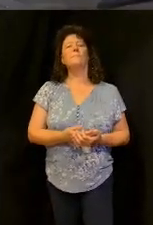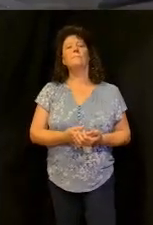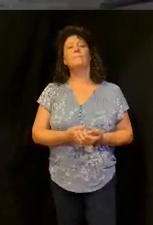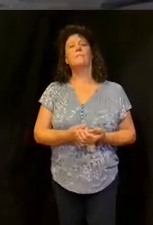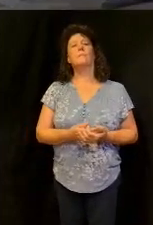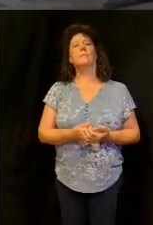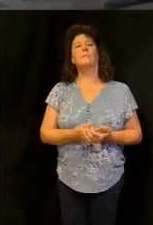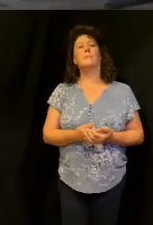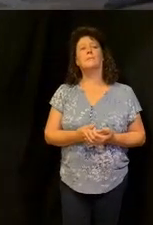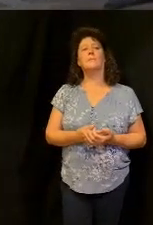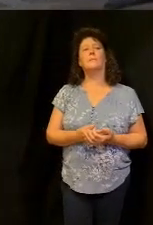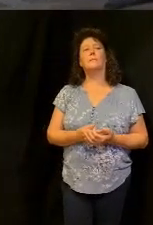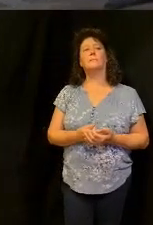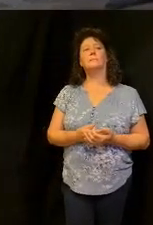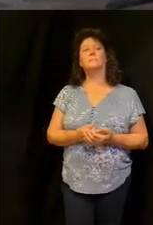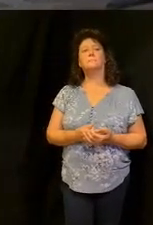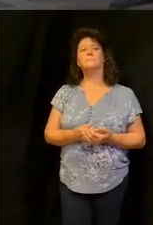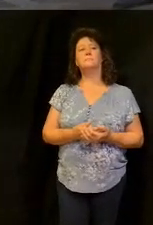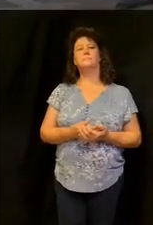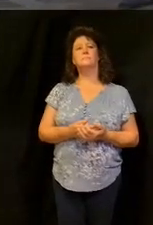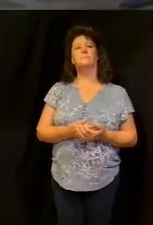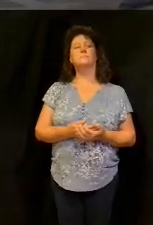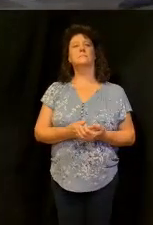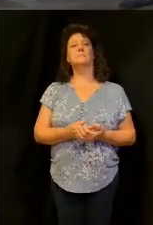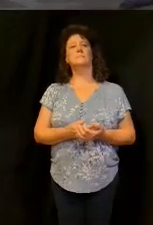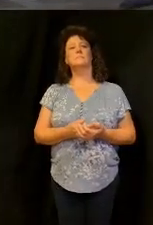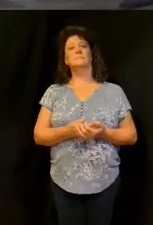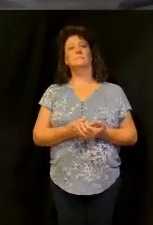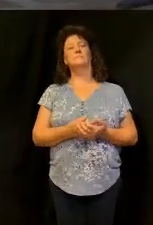R.G. Letourneau he invented the earth moving machines